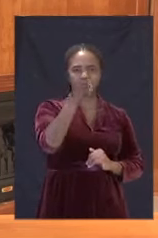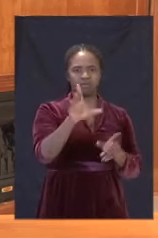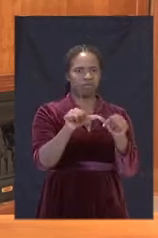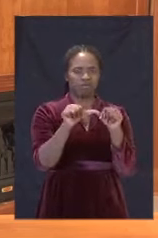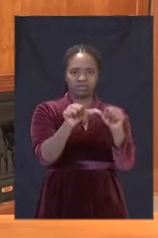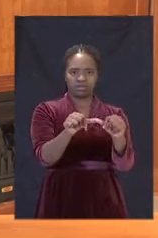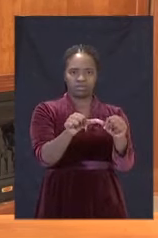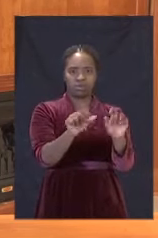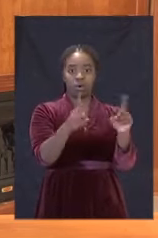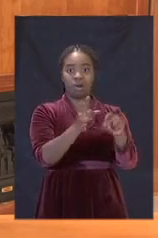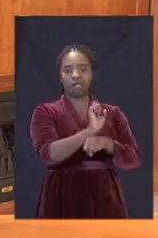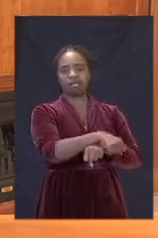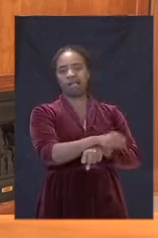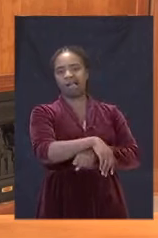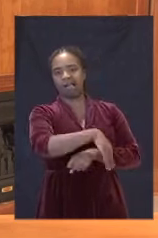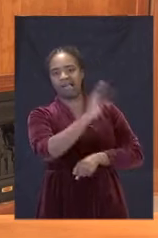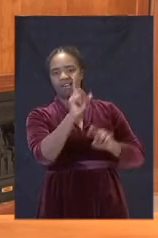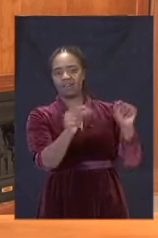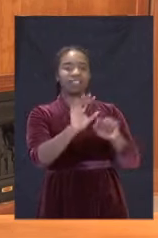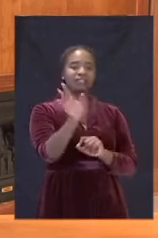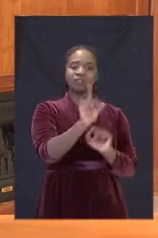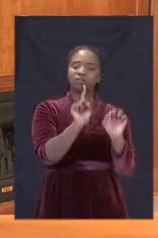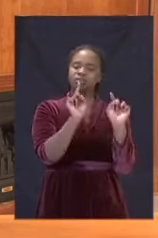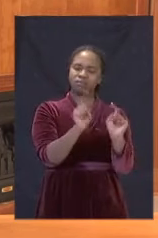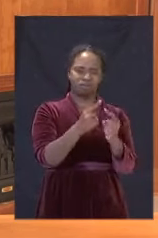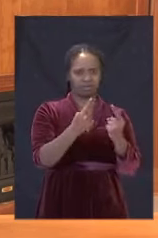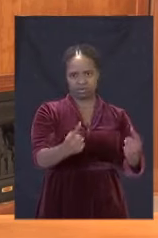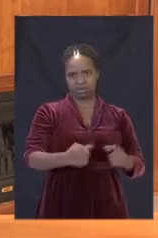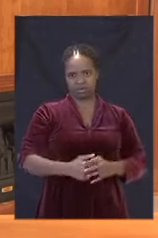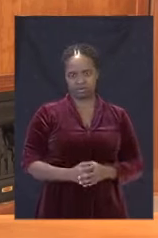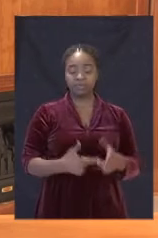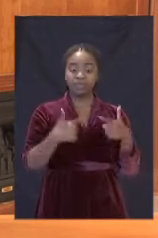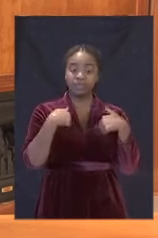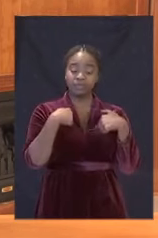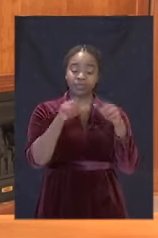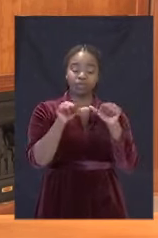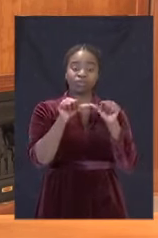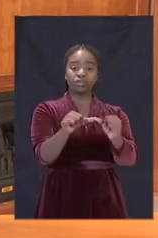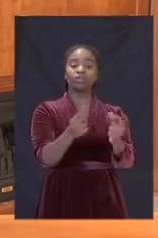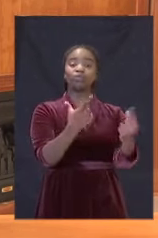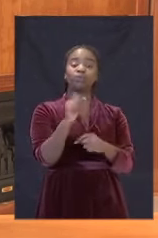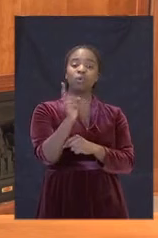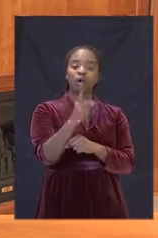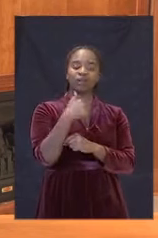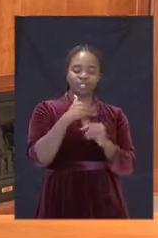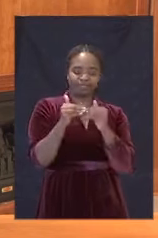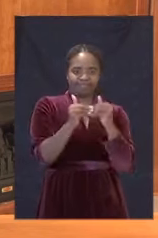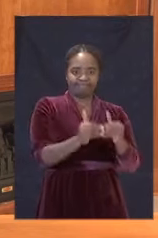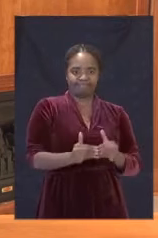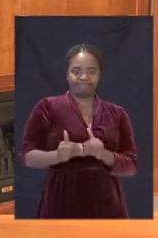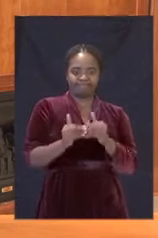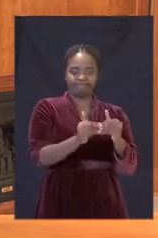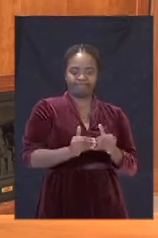cannot be abandoned or compromised. Let us continue to be guided by the overriding principle